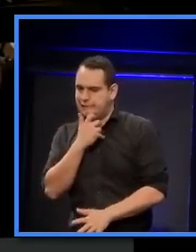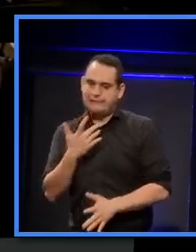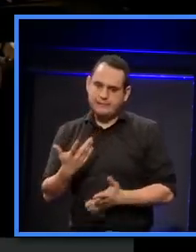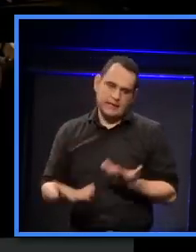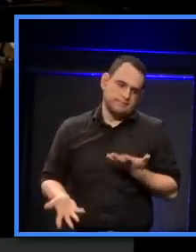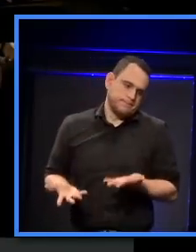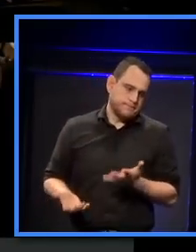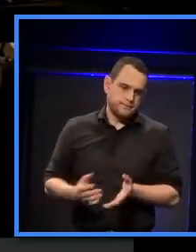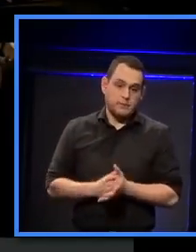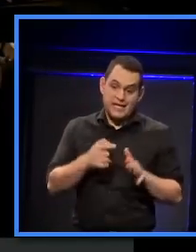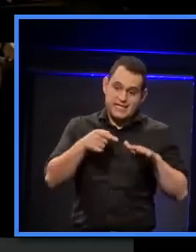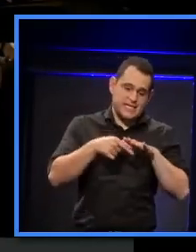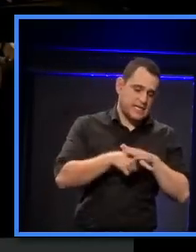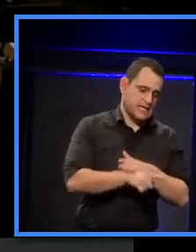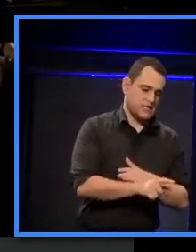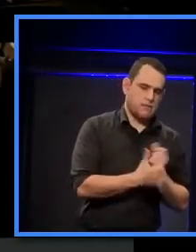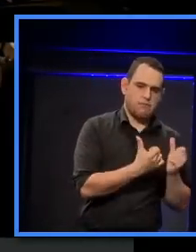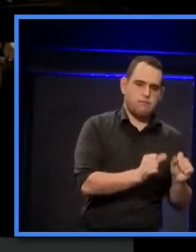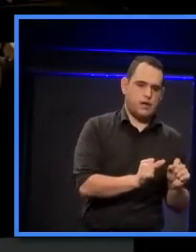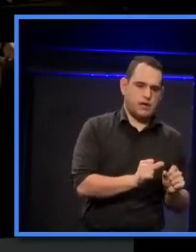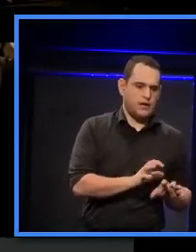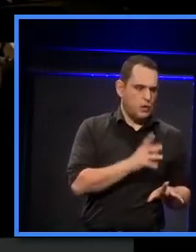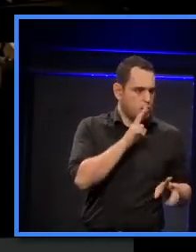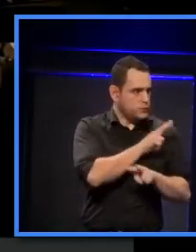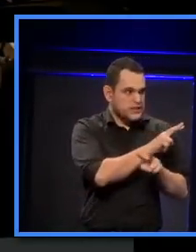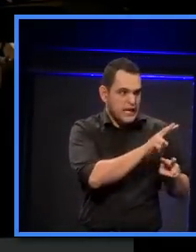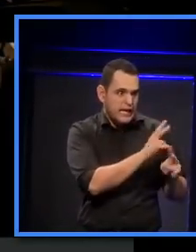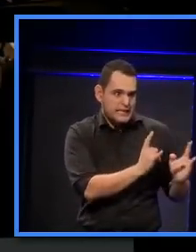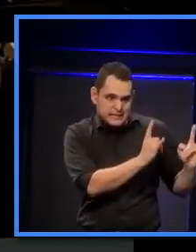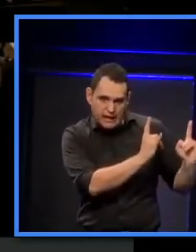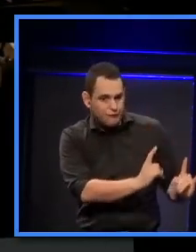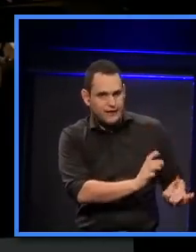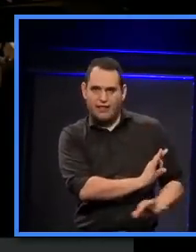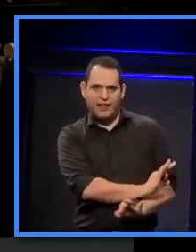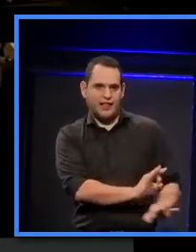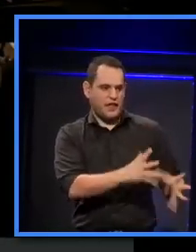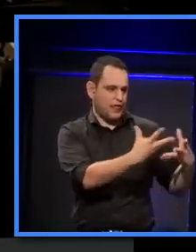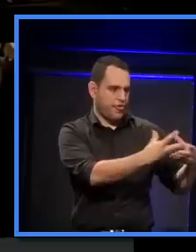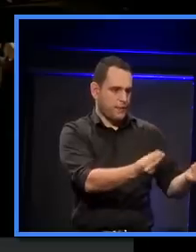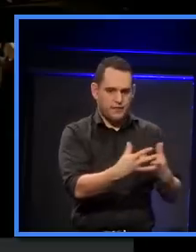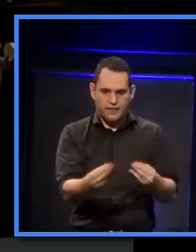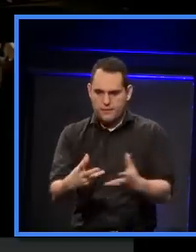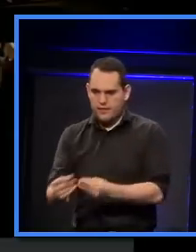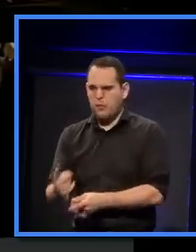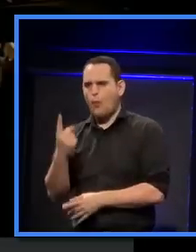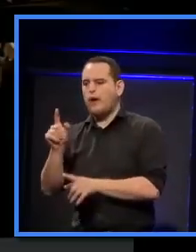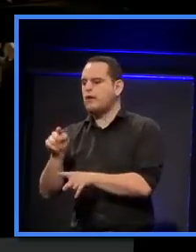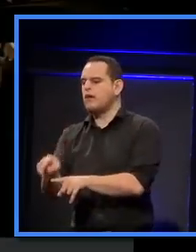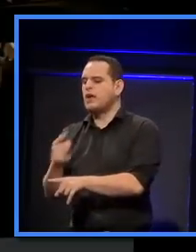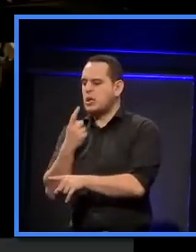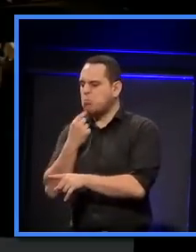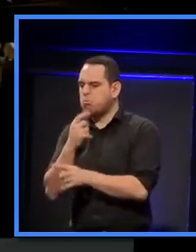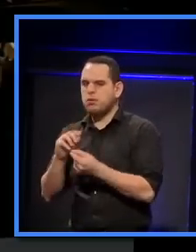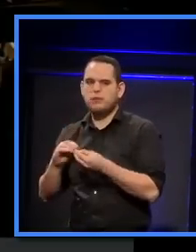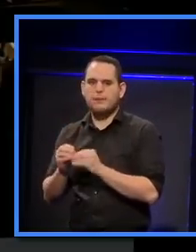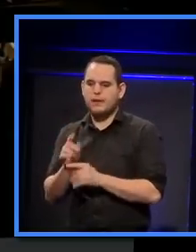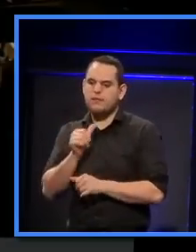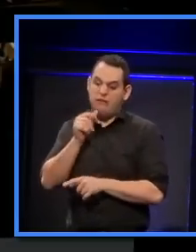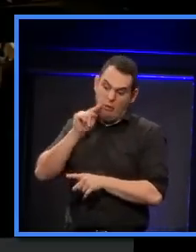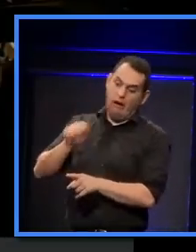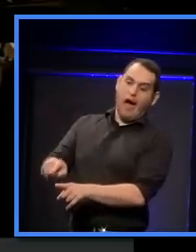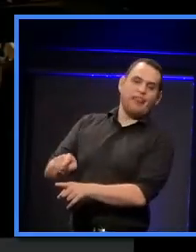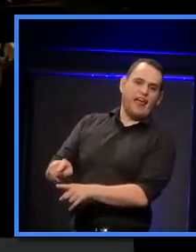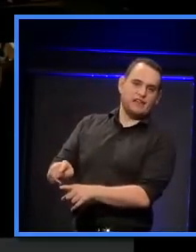inside, it wasn't, once you're inside the room, it wasn't really visible, other than this one little defect down here, which you wouldn't know.